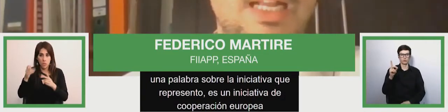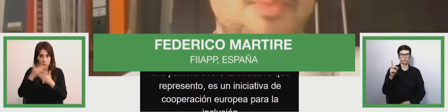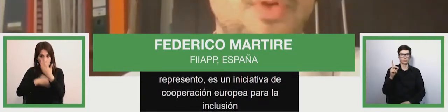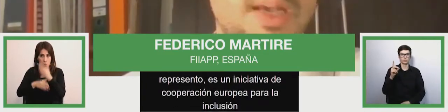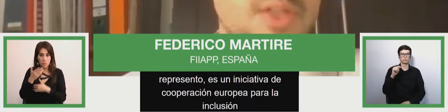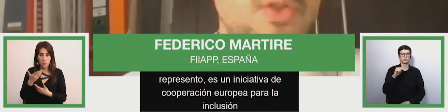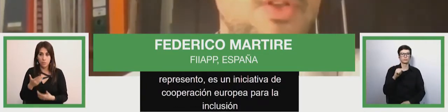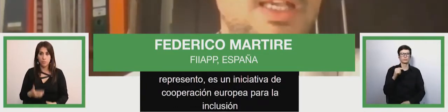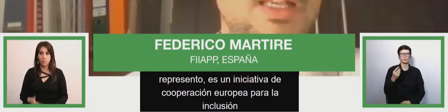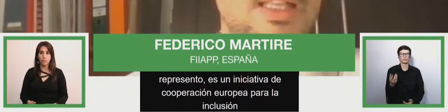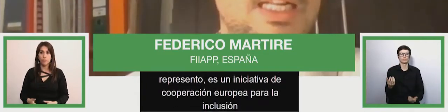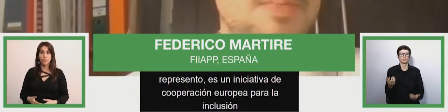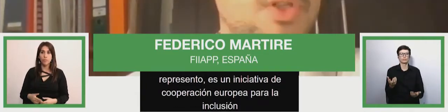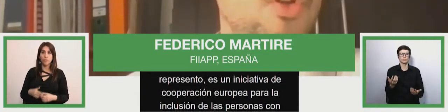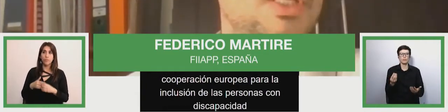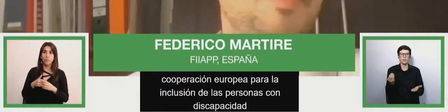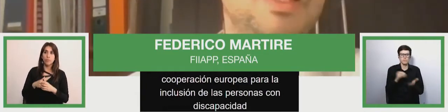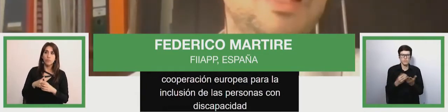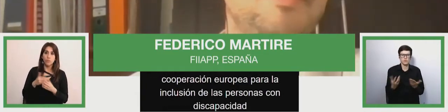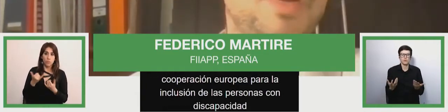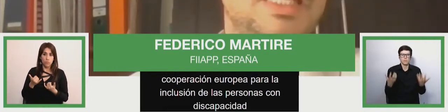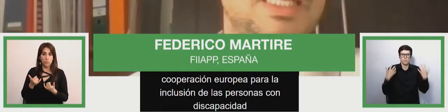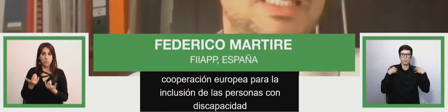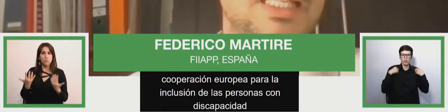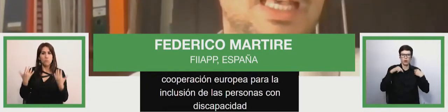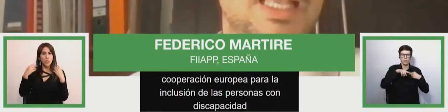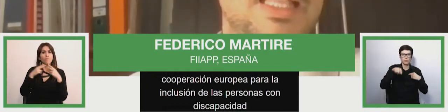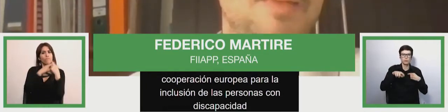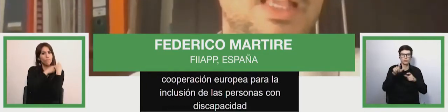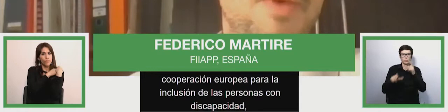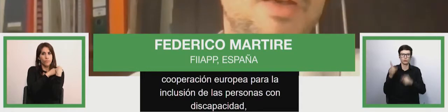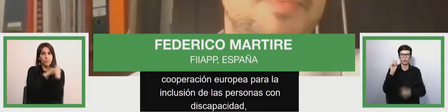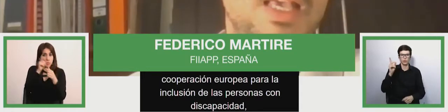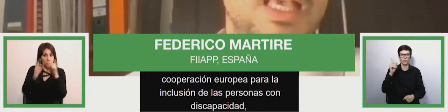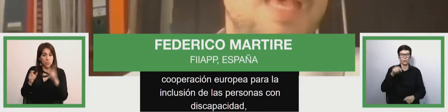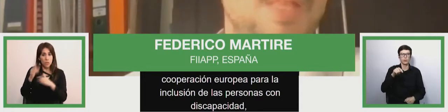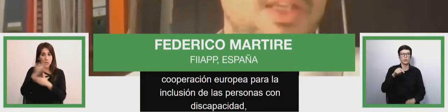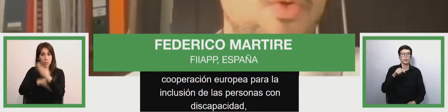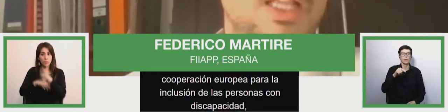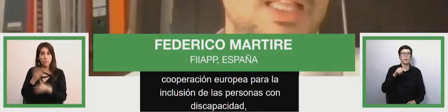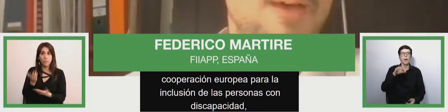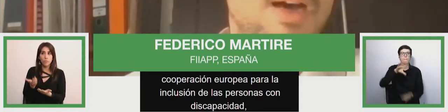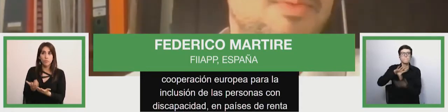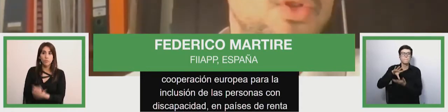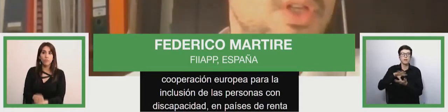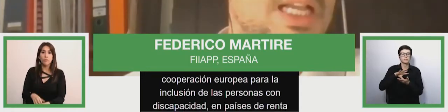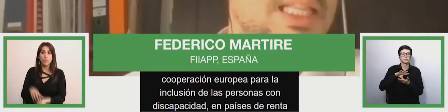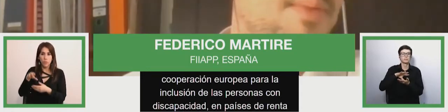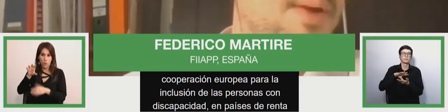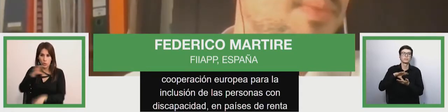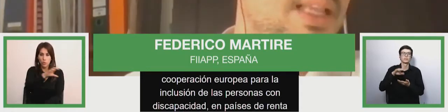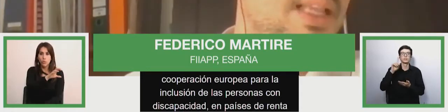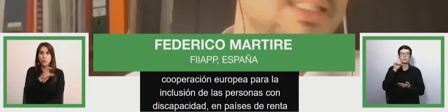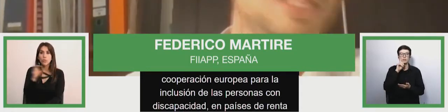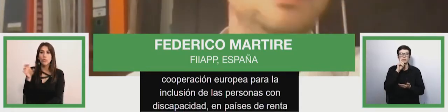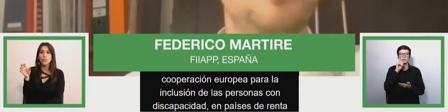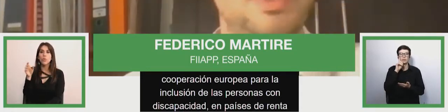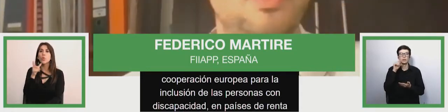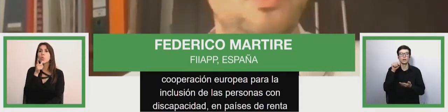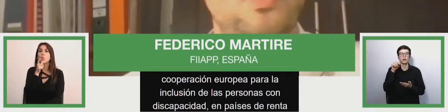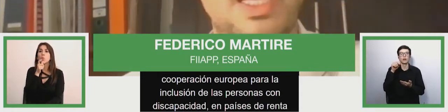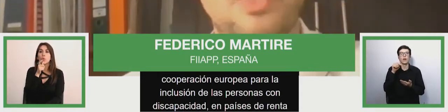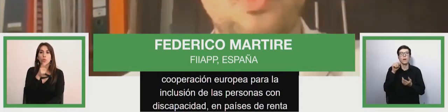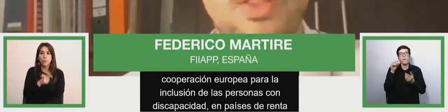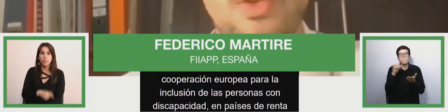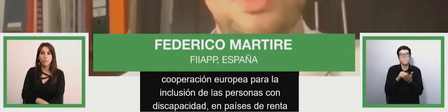in countries, mid-ranking countries, mid-income countries for inclusive education